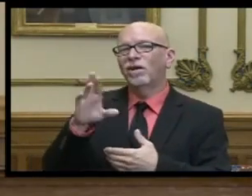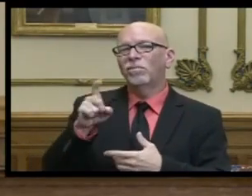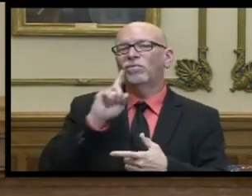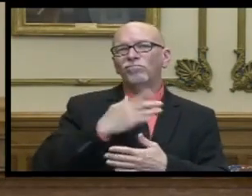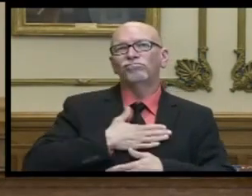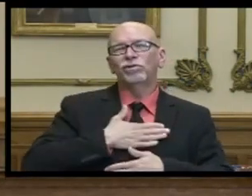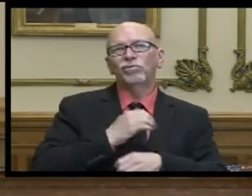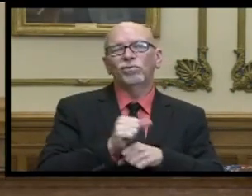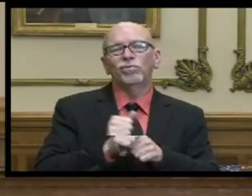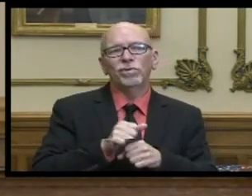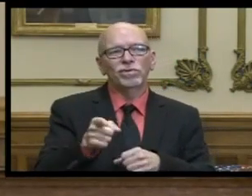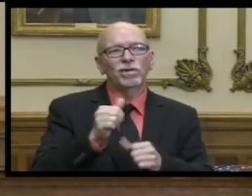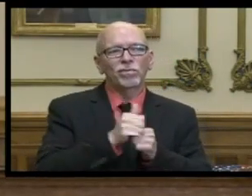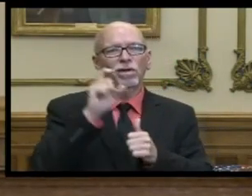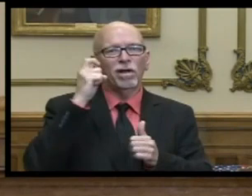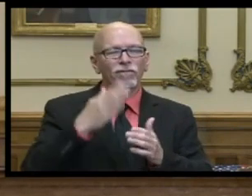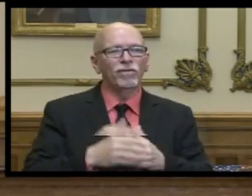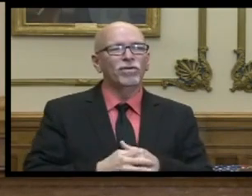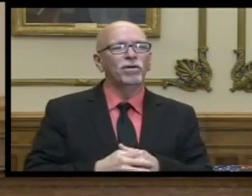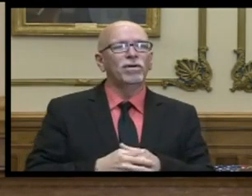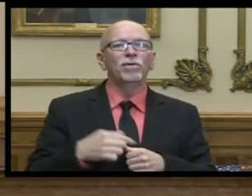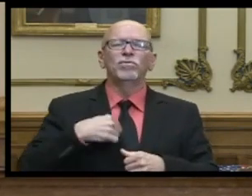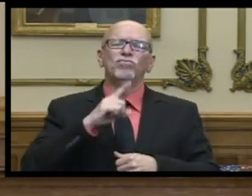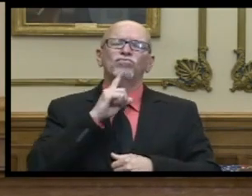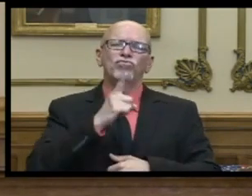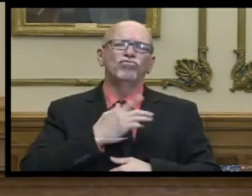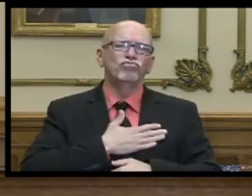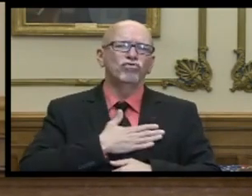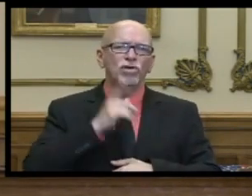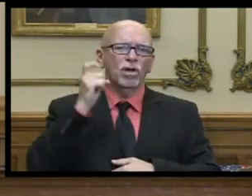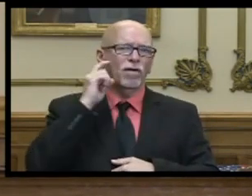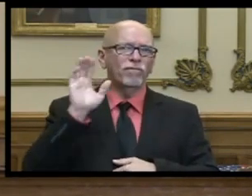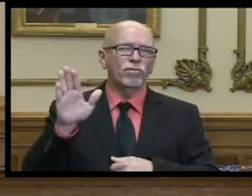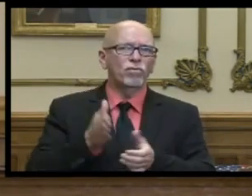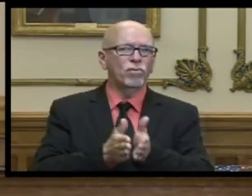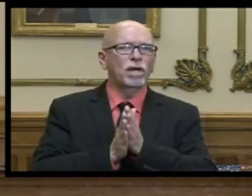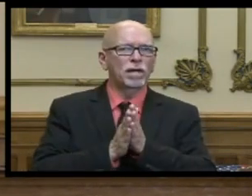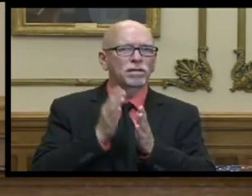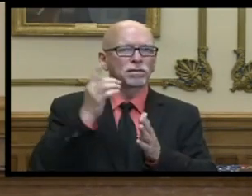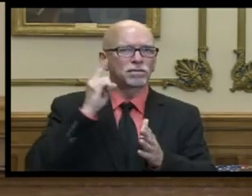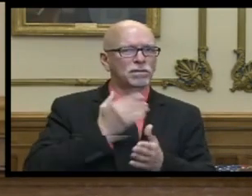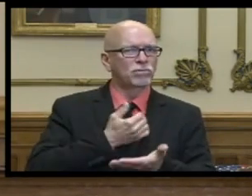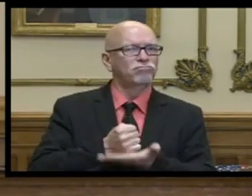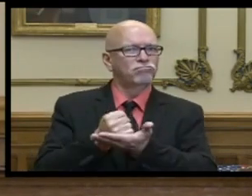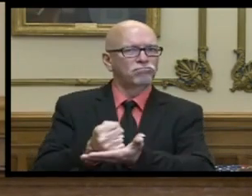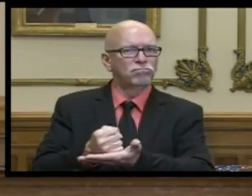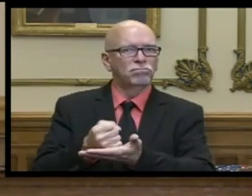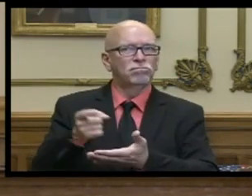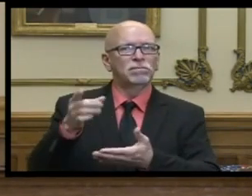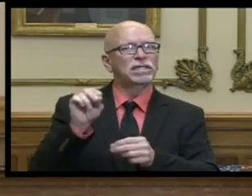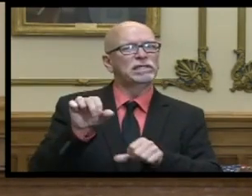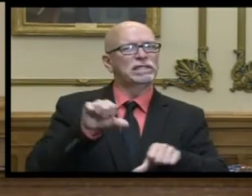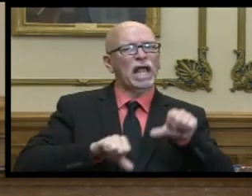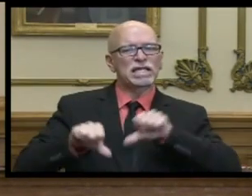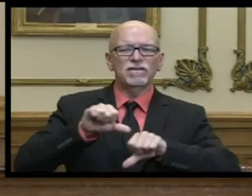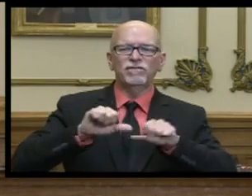able to work with you and with the governor we really do appreciate the governor's request for our assistance in scientifically